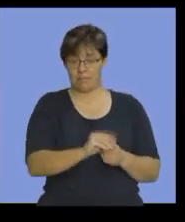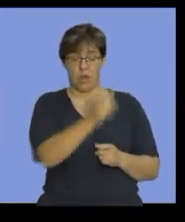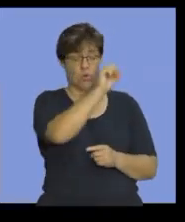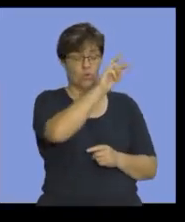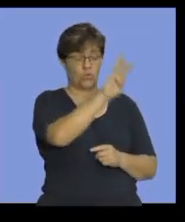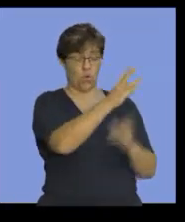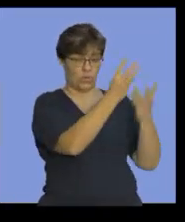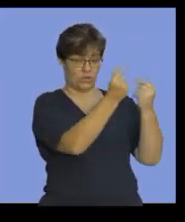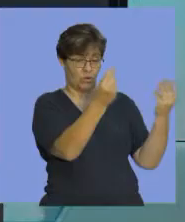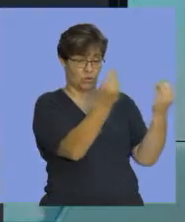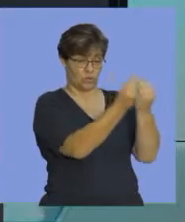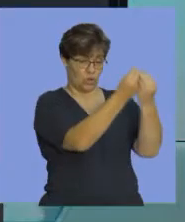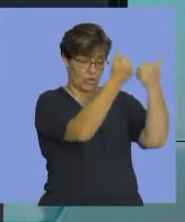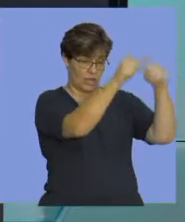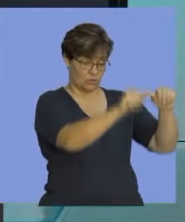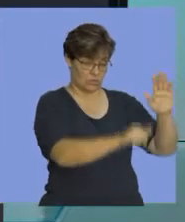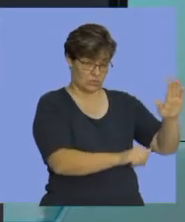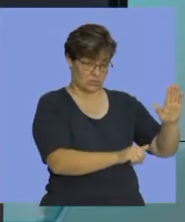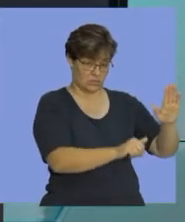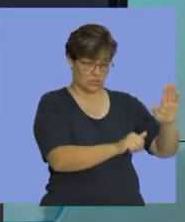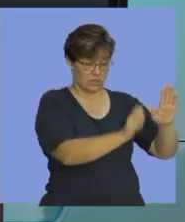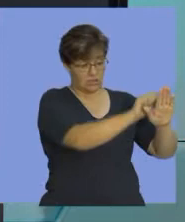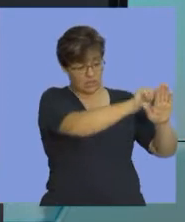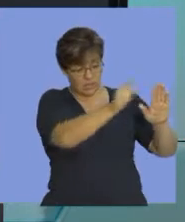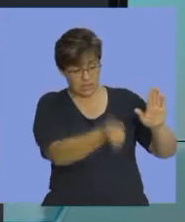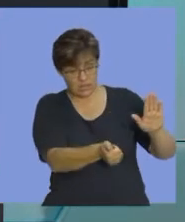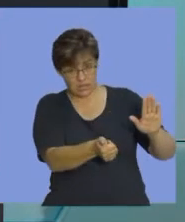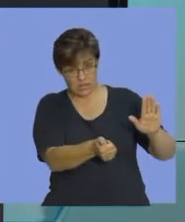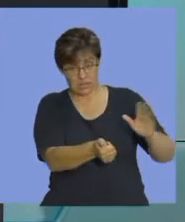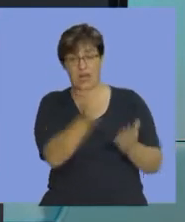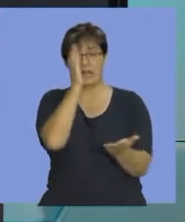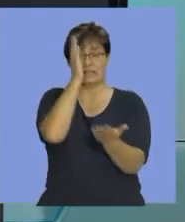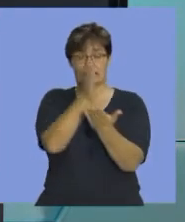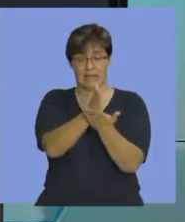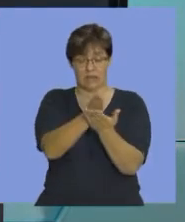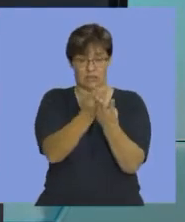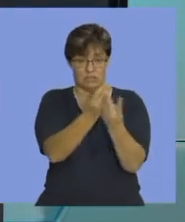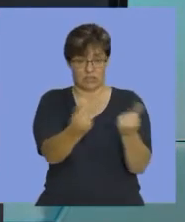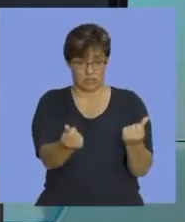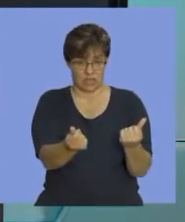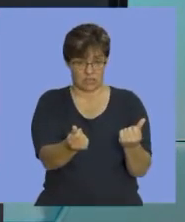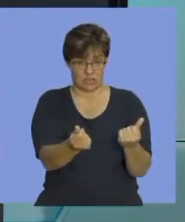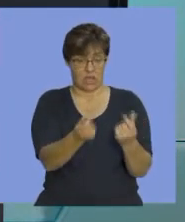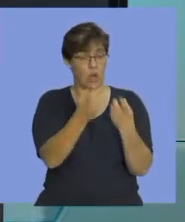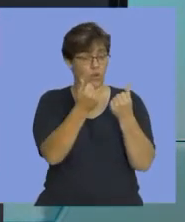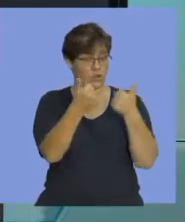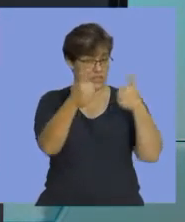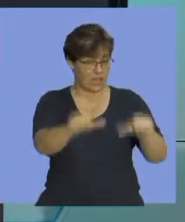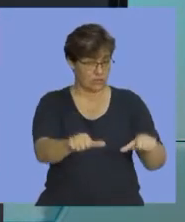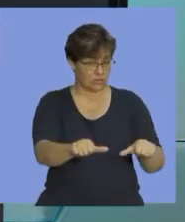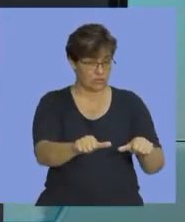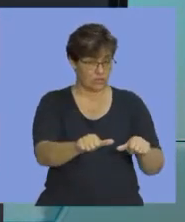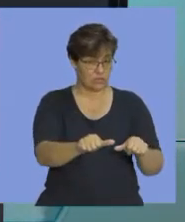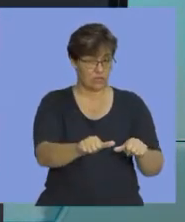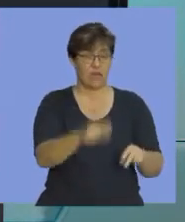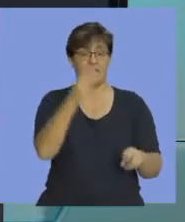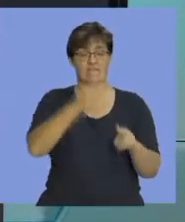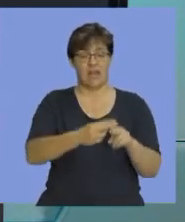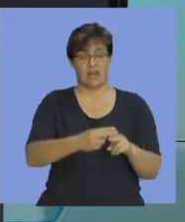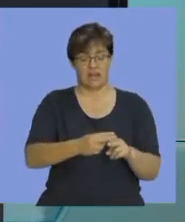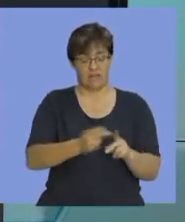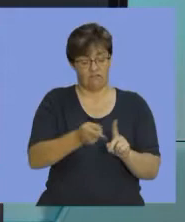Raw material stock account into direct material cost account. Finally,